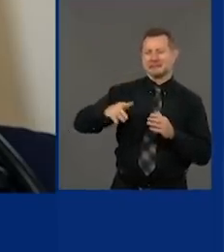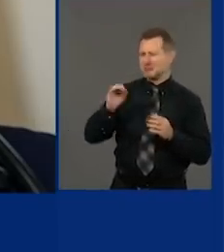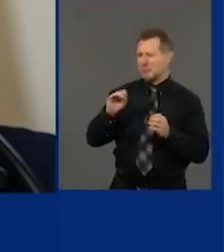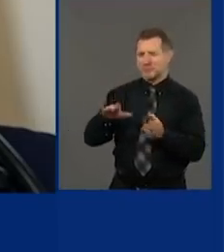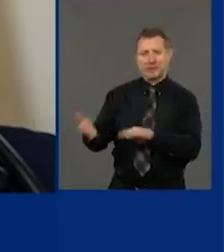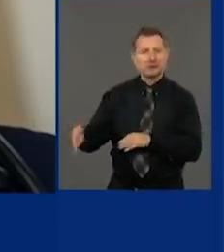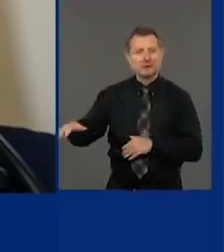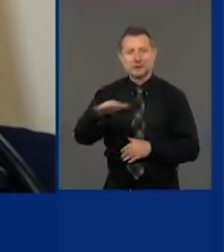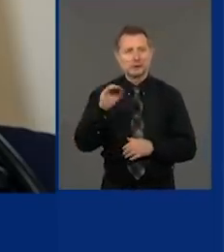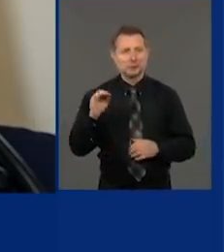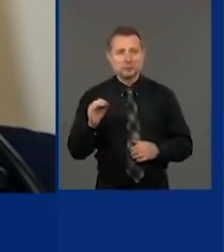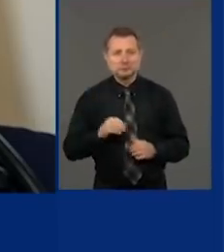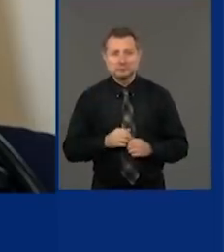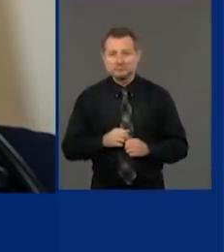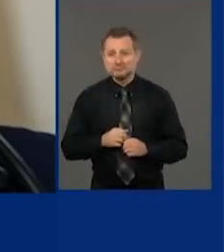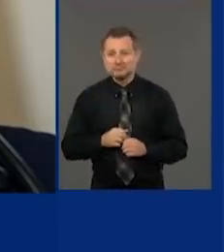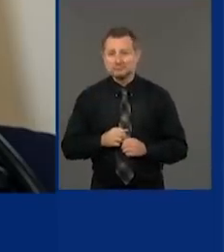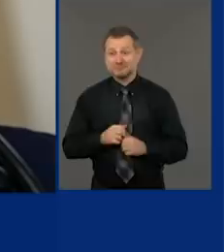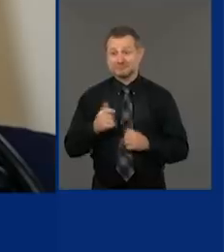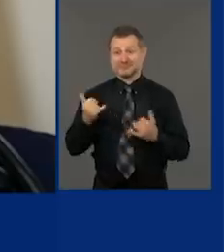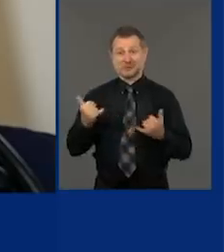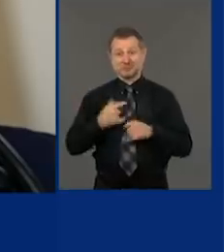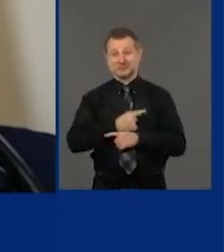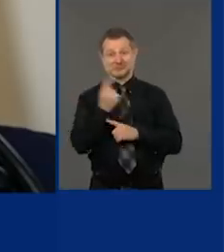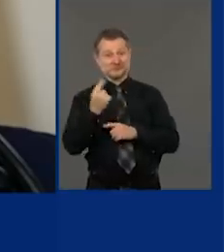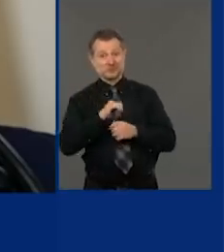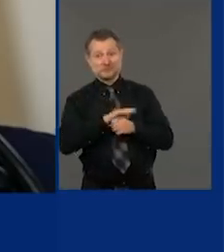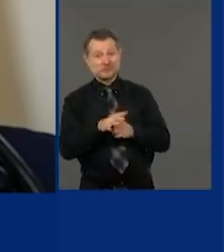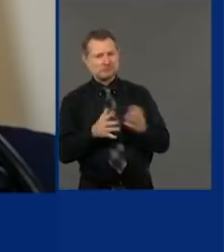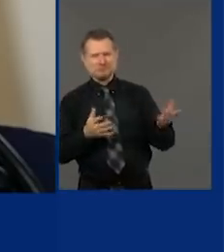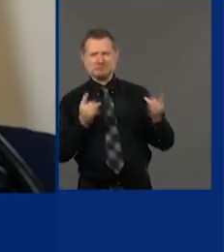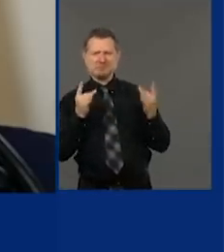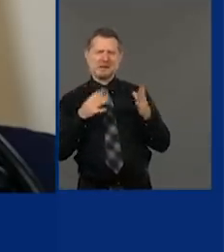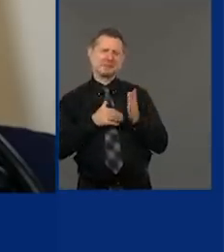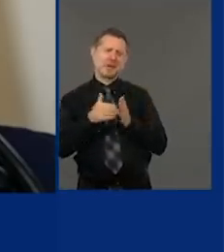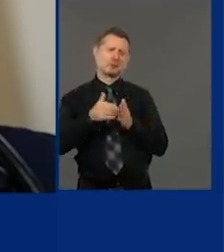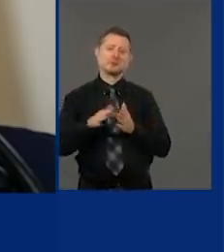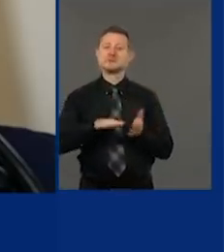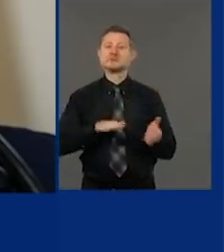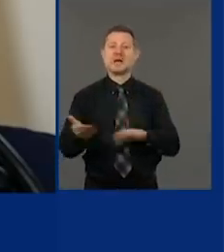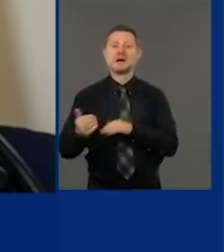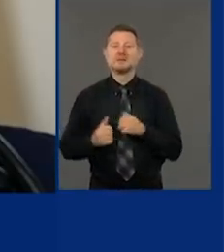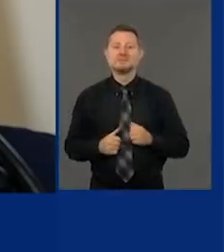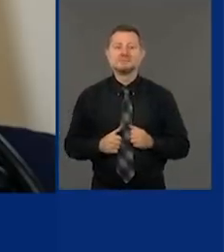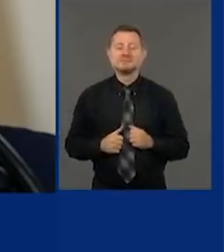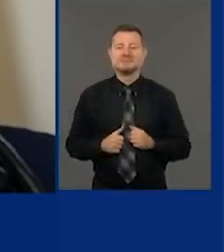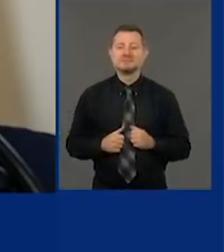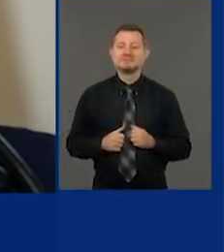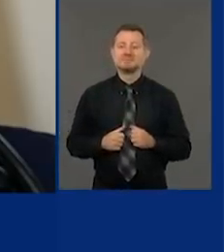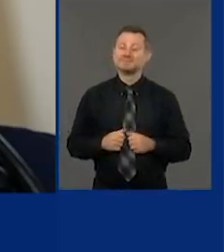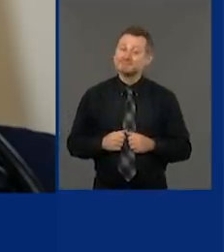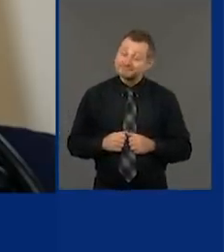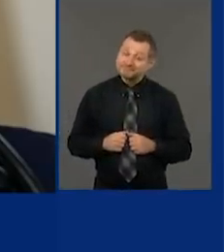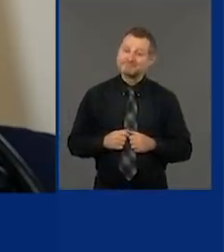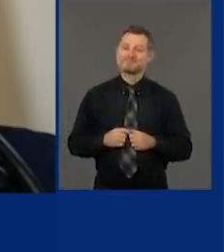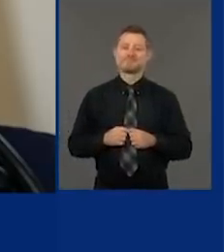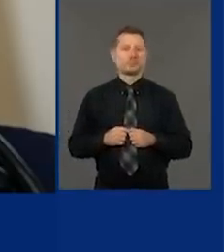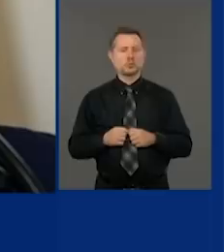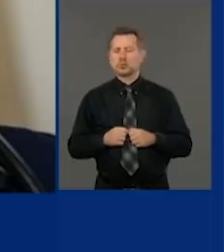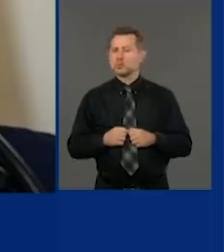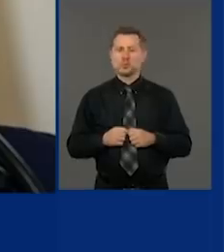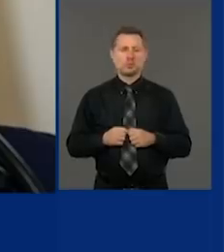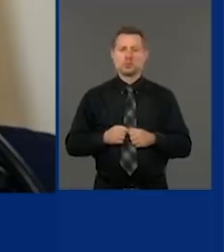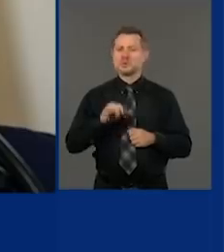Thousands of people are going to die in this COVID scandal. And that is all the